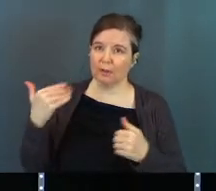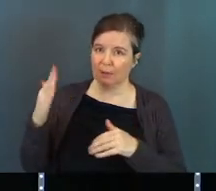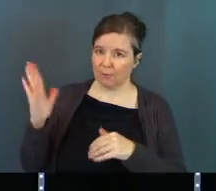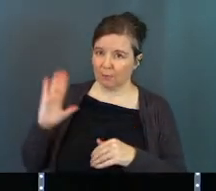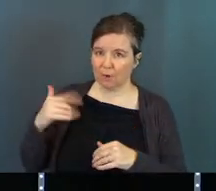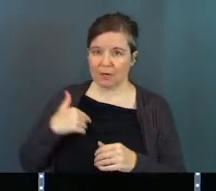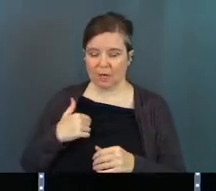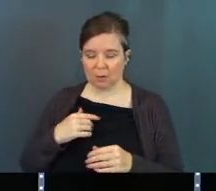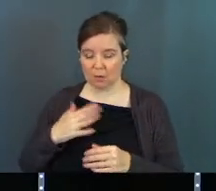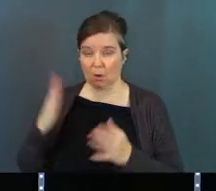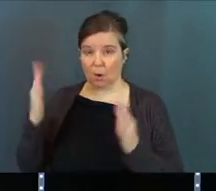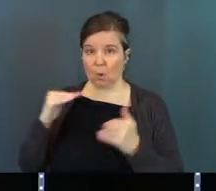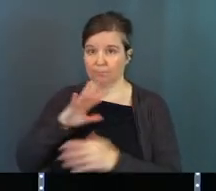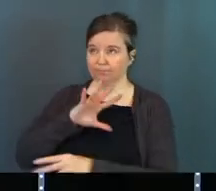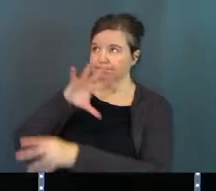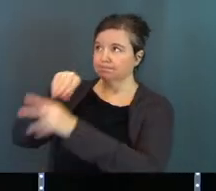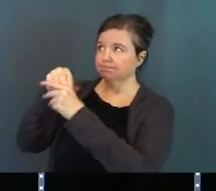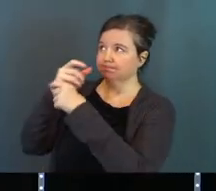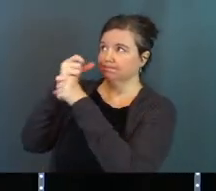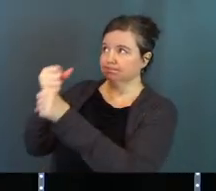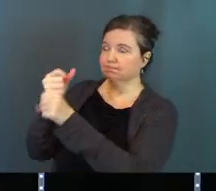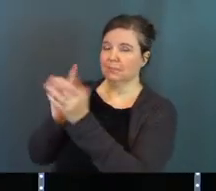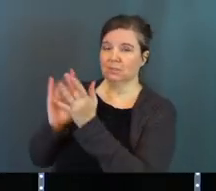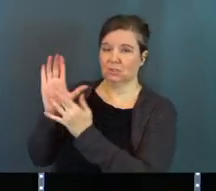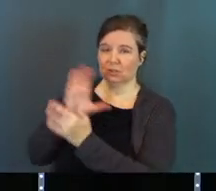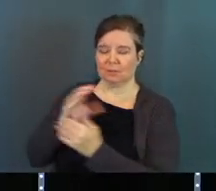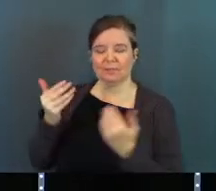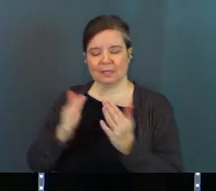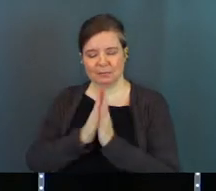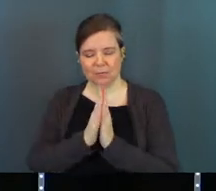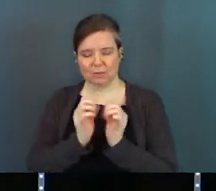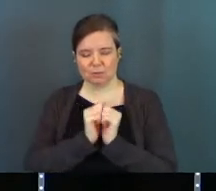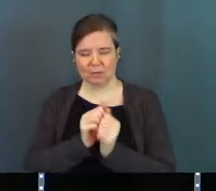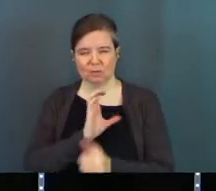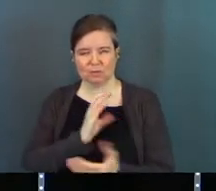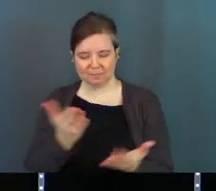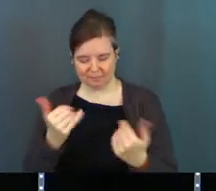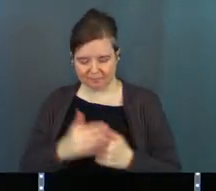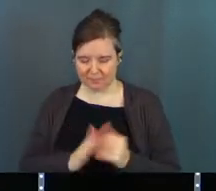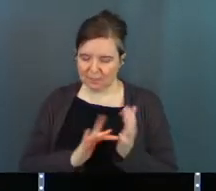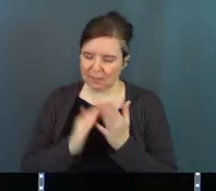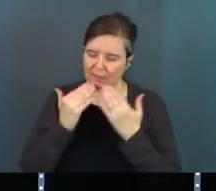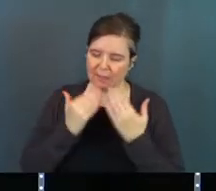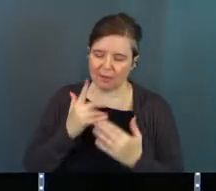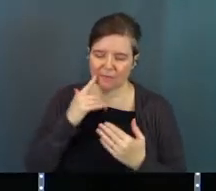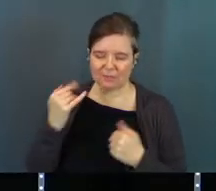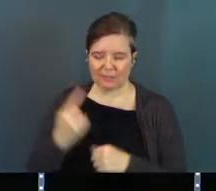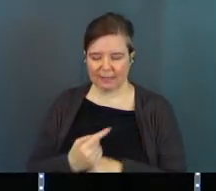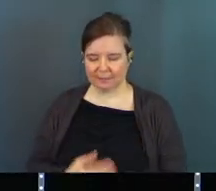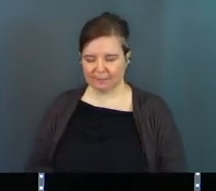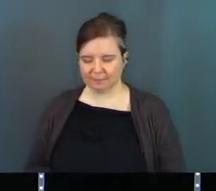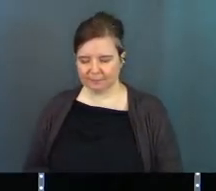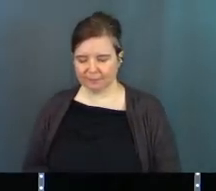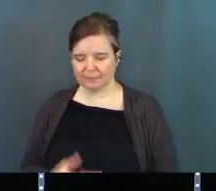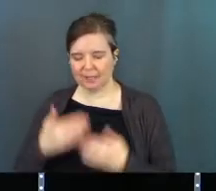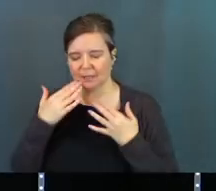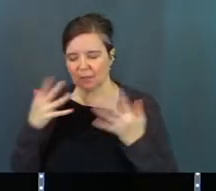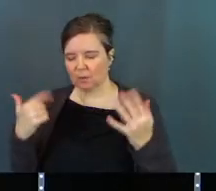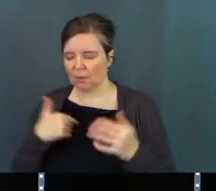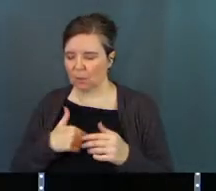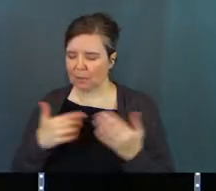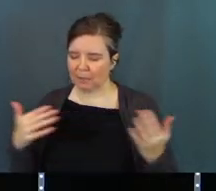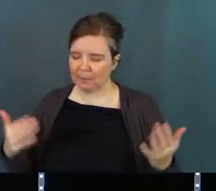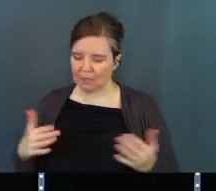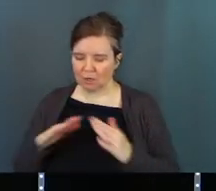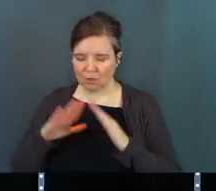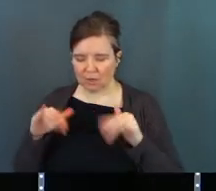before because we're placing our hope in Jesus Christ. Can we pray together, church? Jesus, thank you so much for today. I thank you so much that we